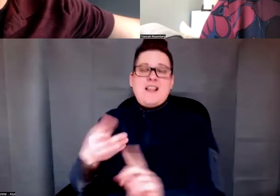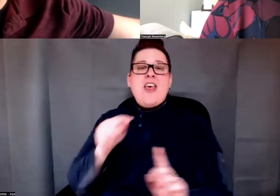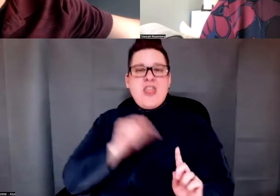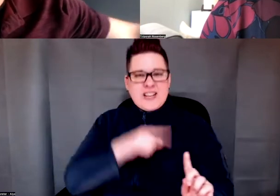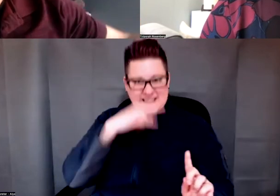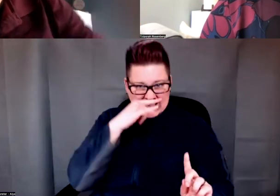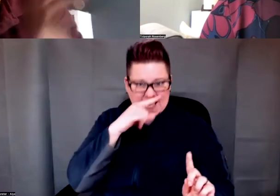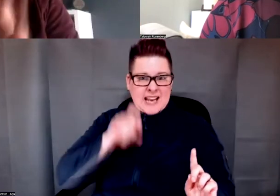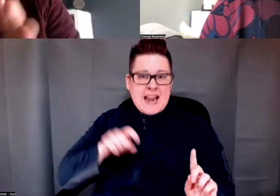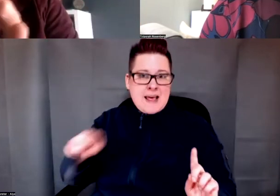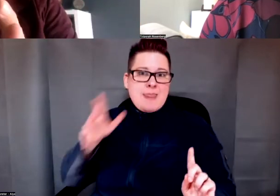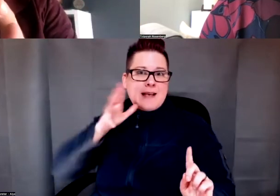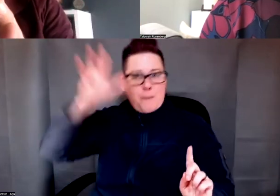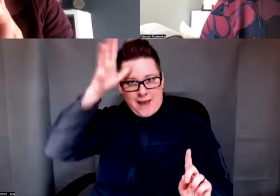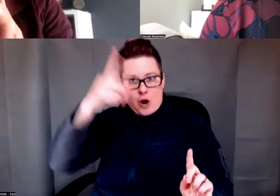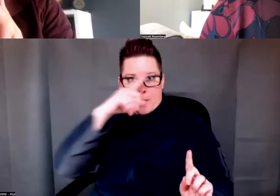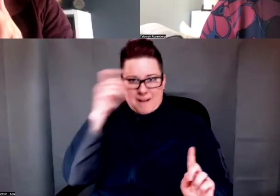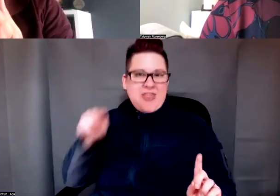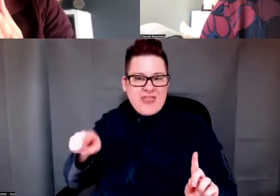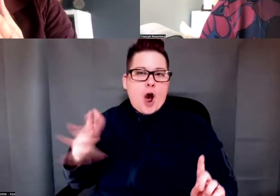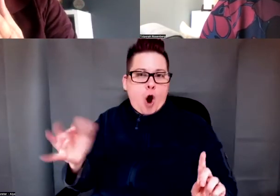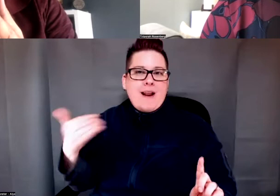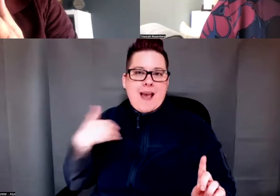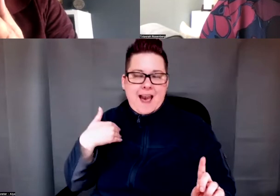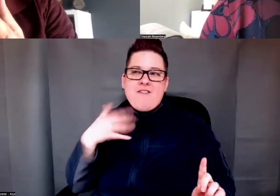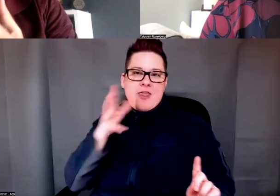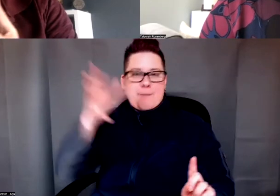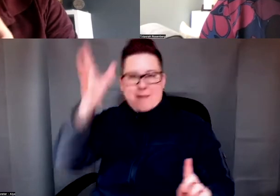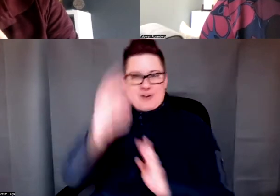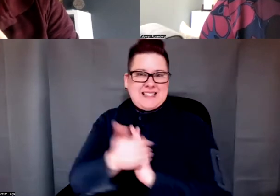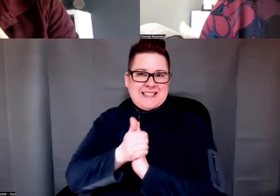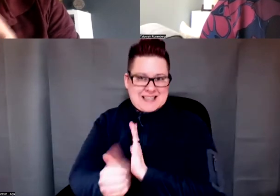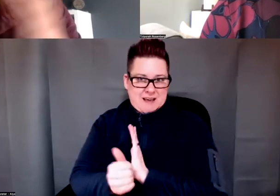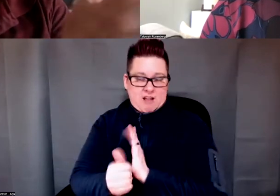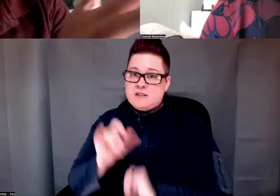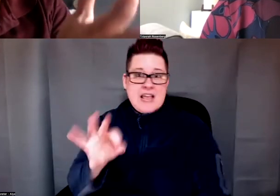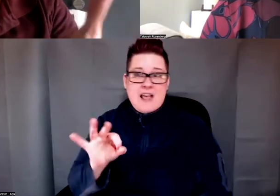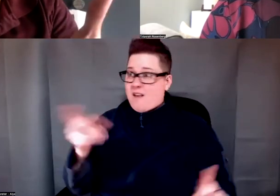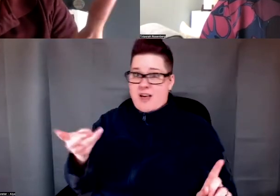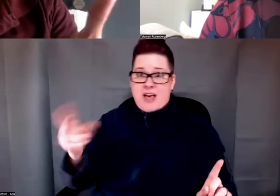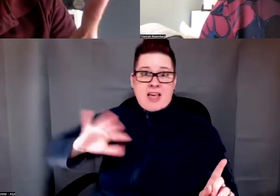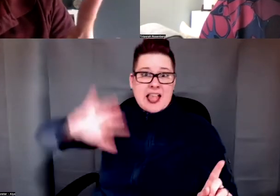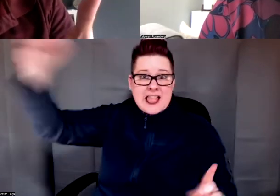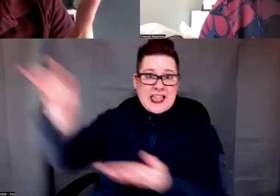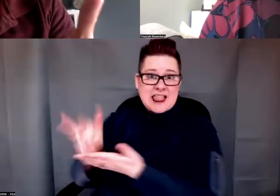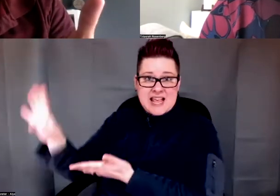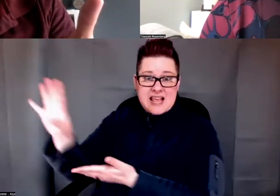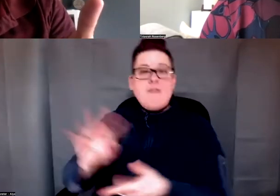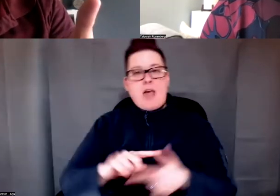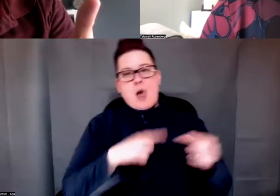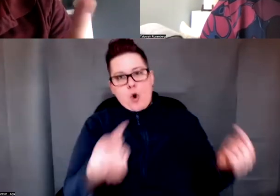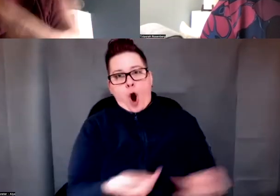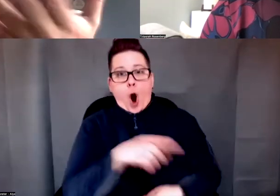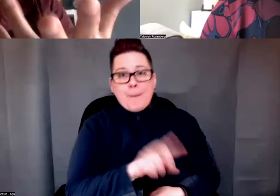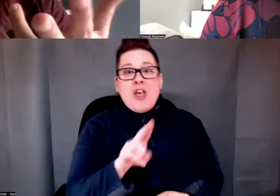needs these parents who don't have this parenting knowledge because otherwise we are going to do harm to U.S.